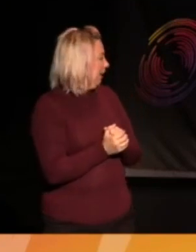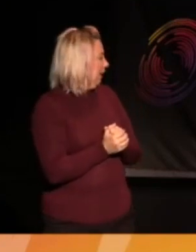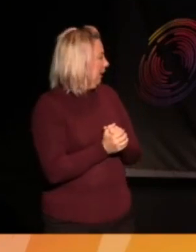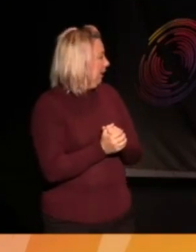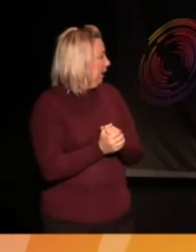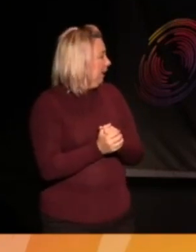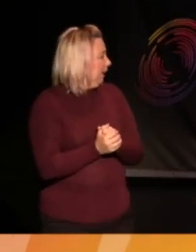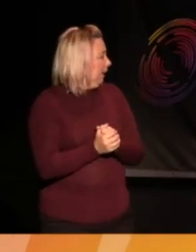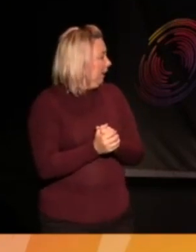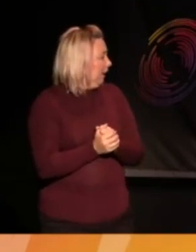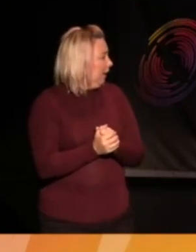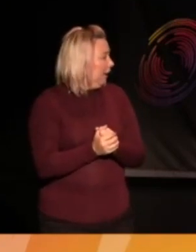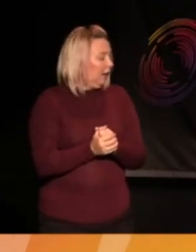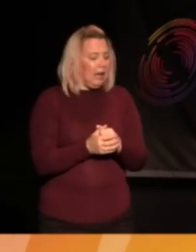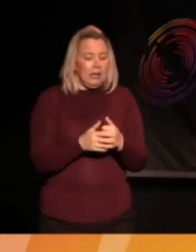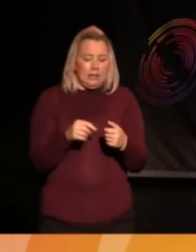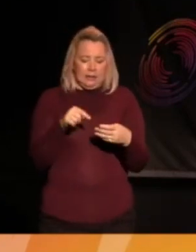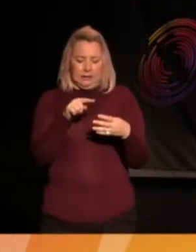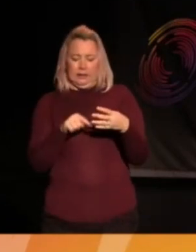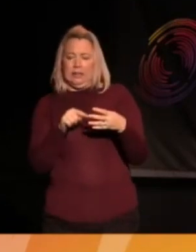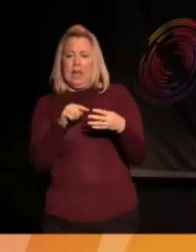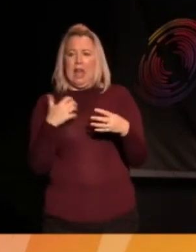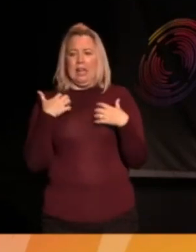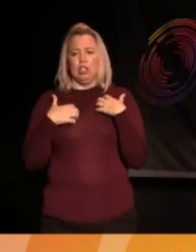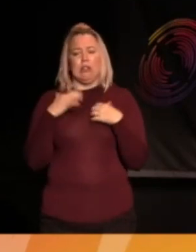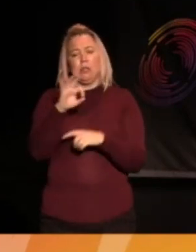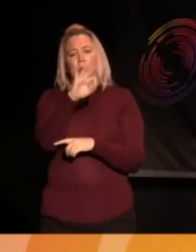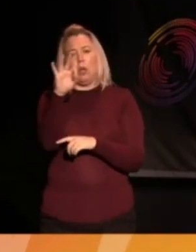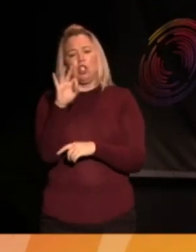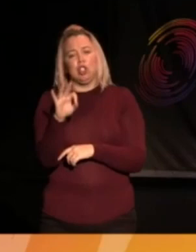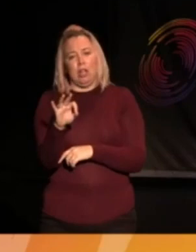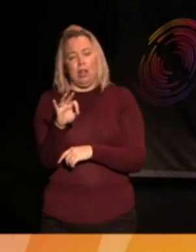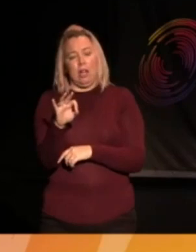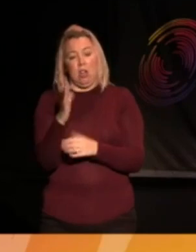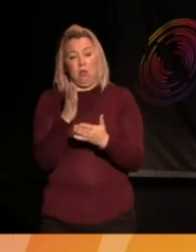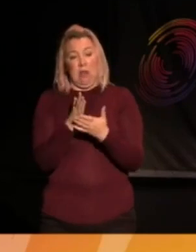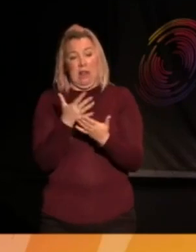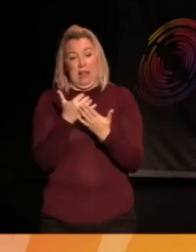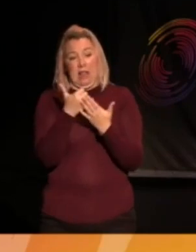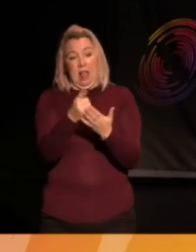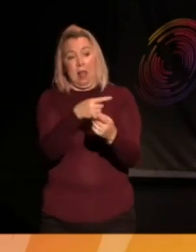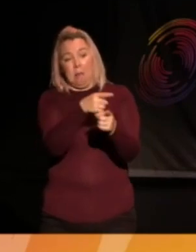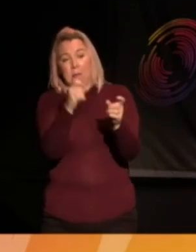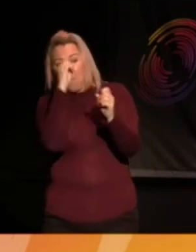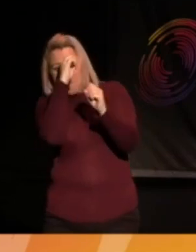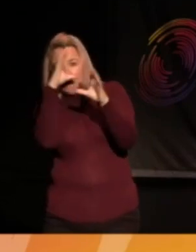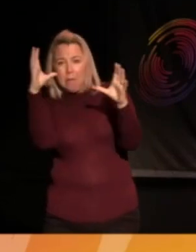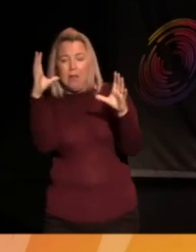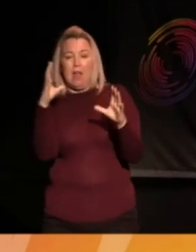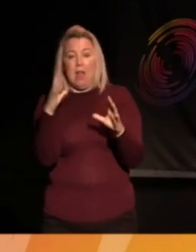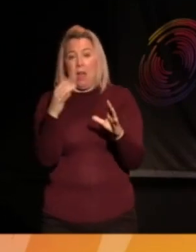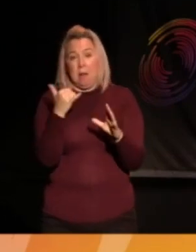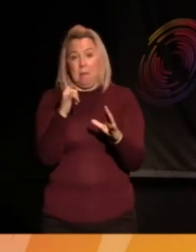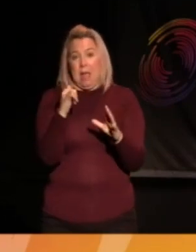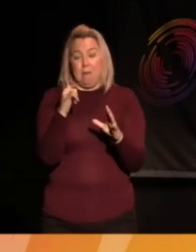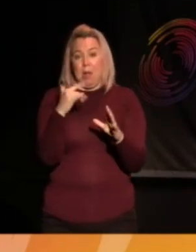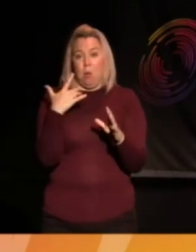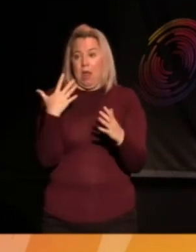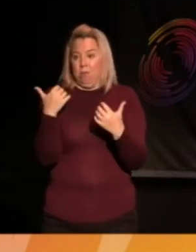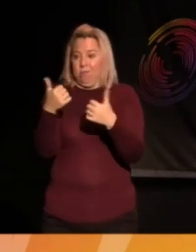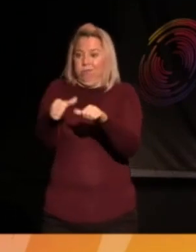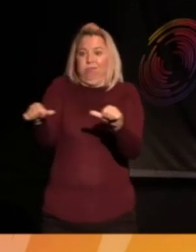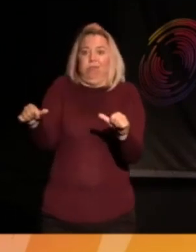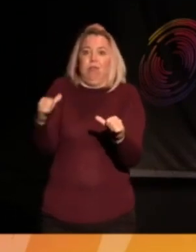There was an interesting question, which is, again, it's a question for the imagination, which is, you know, supposing we had got racial justice